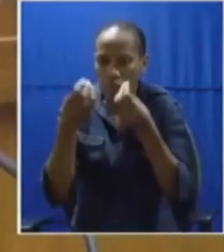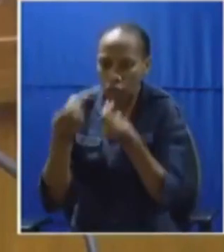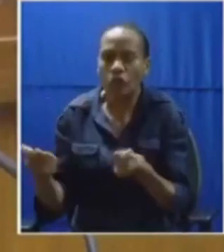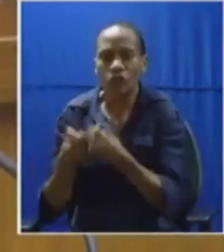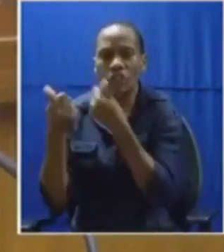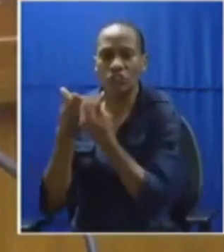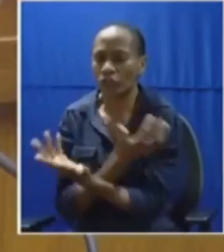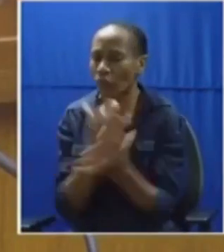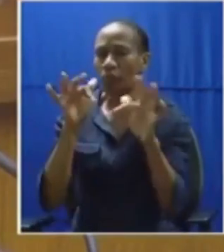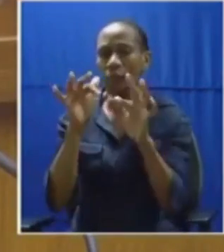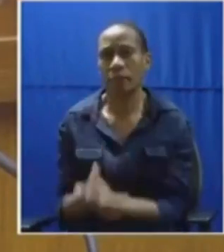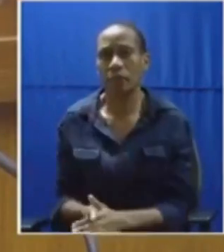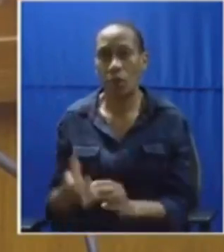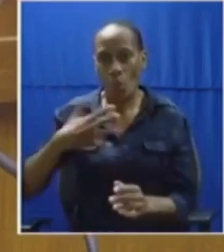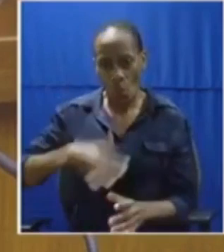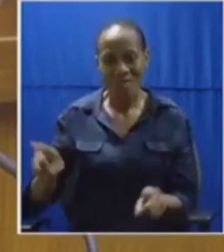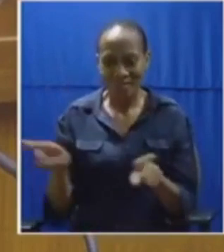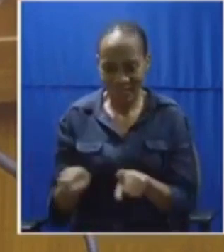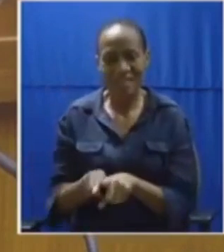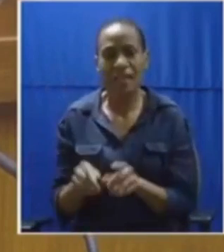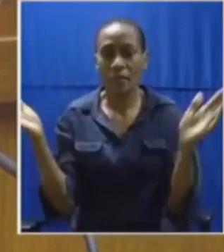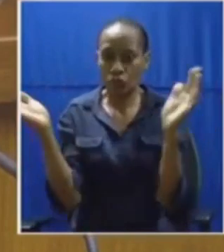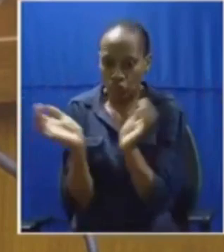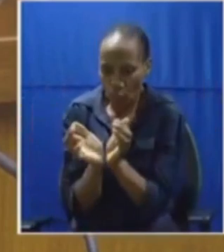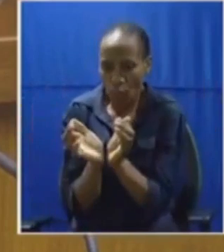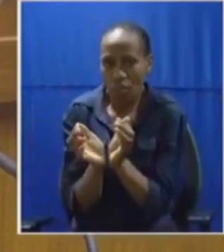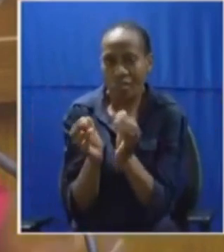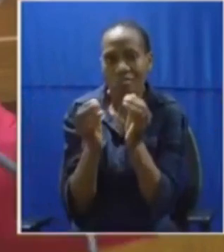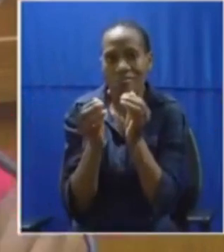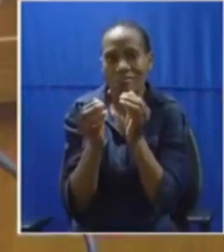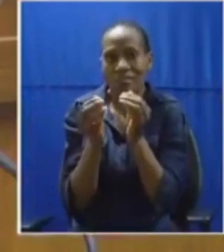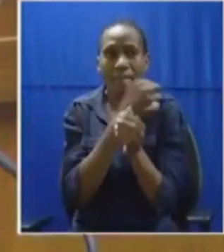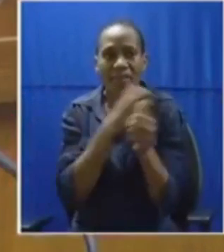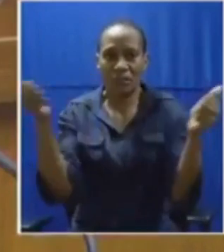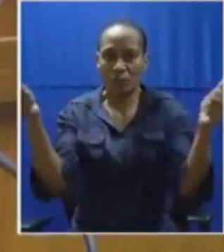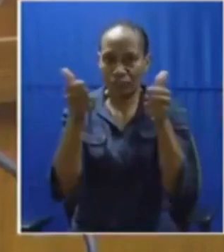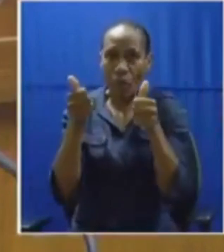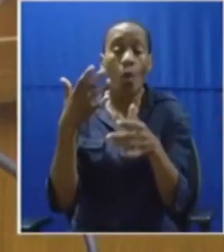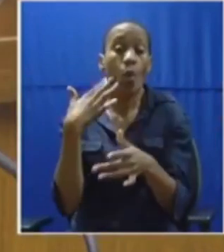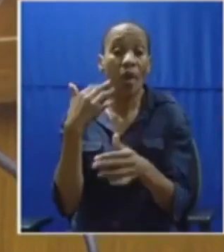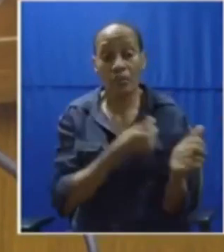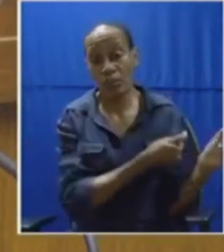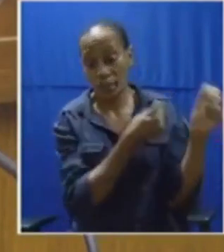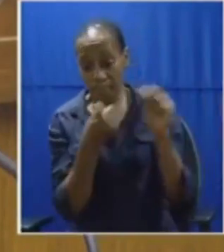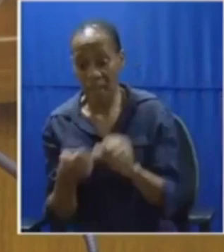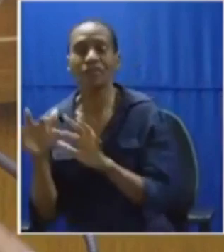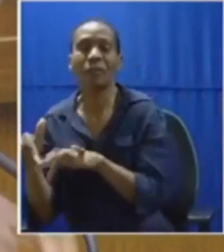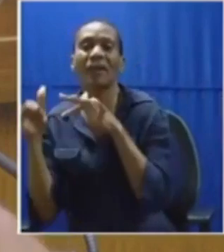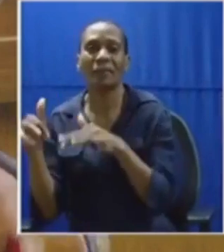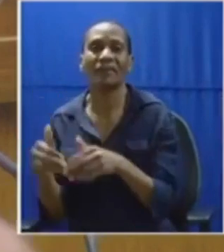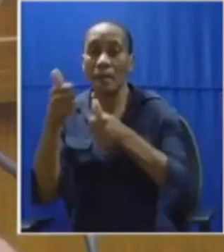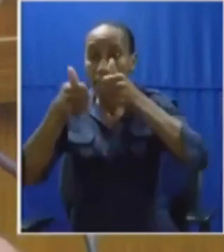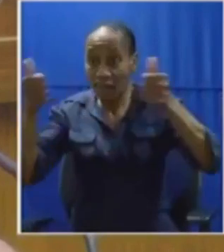problems that is the type of a small cabinet we want to see when we come back and that cabinet will happen